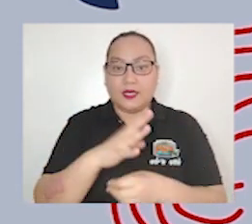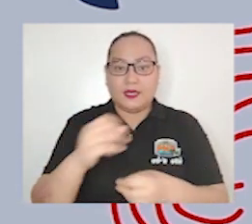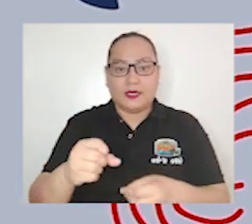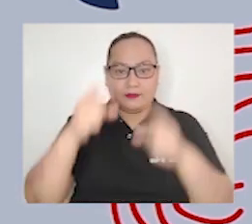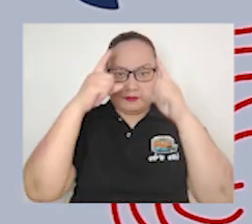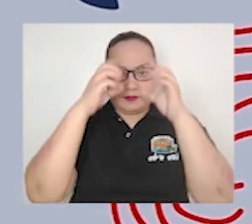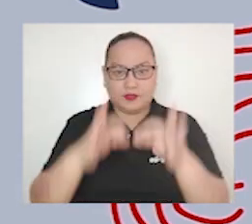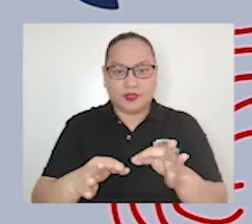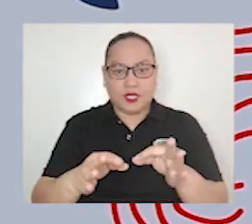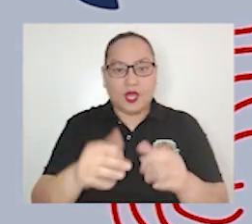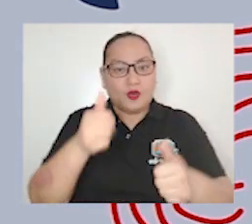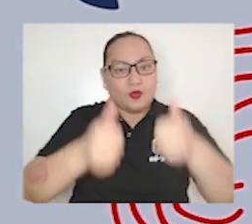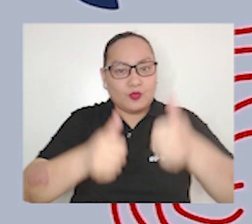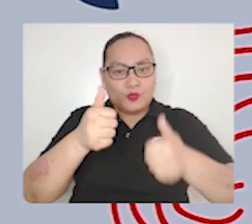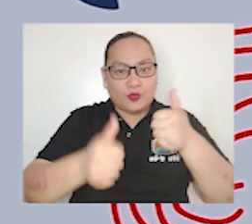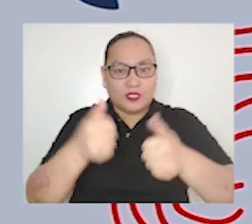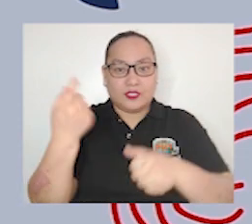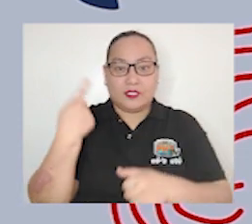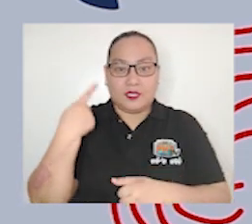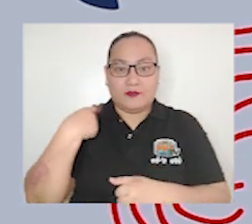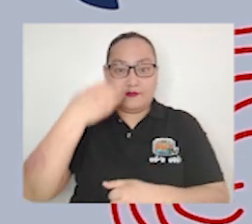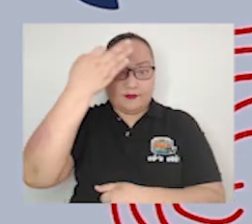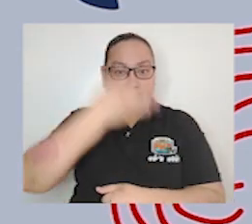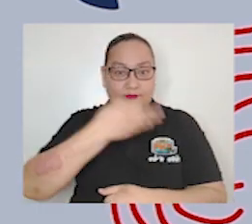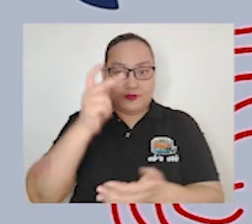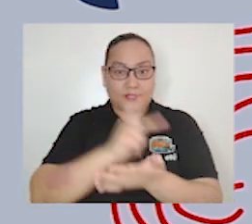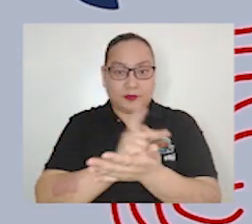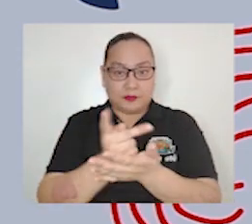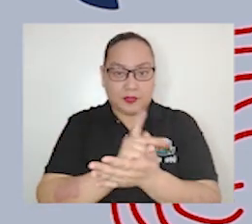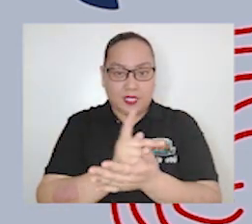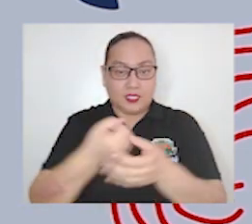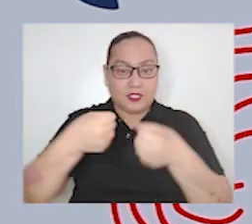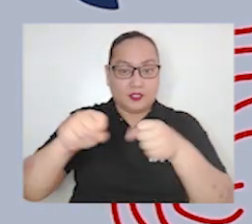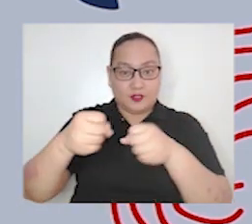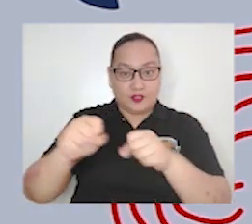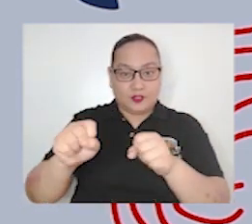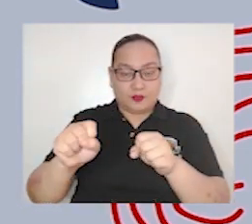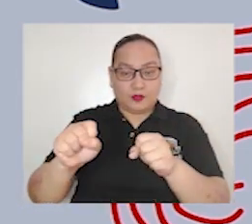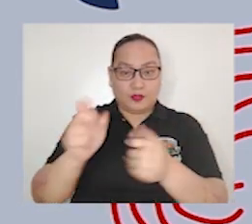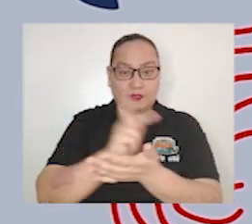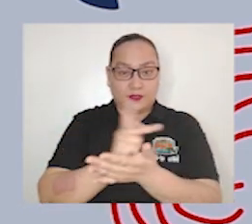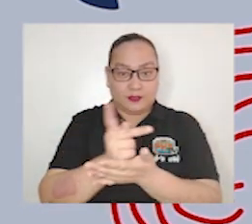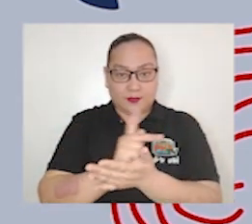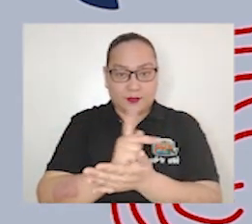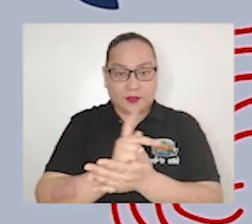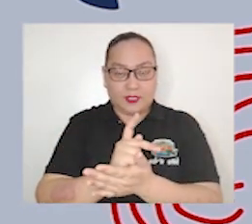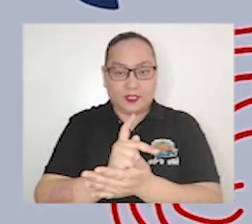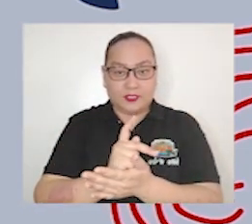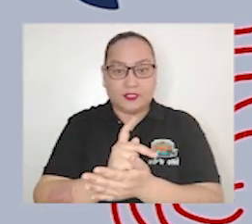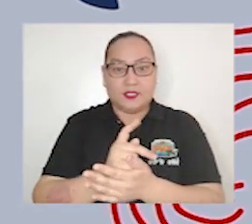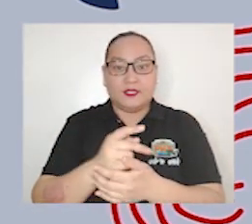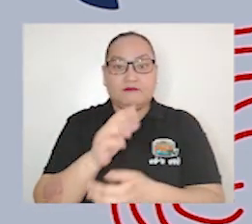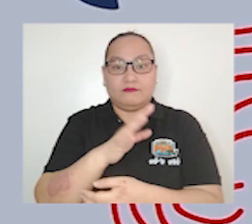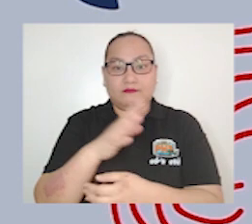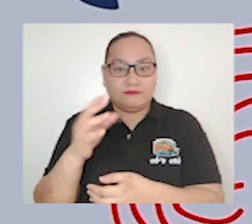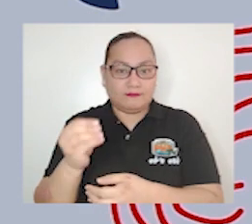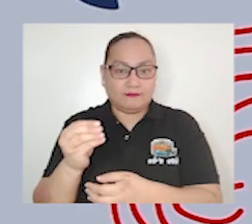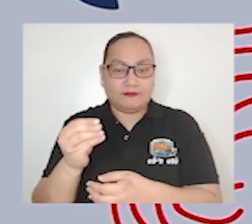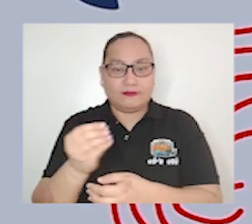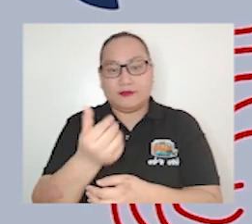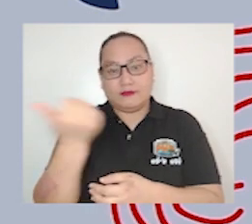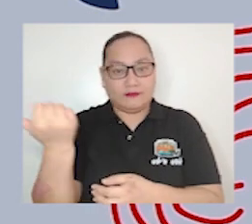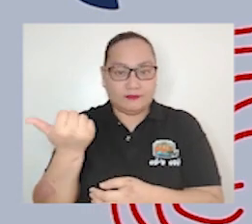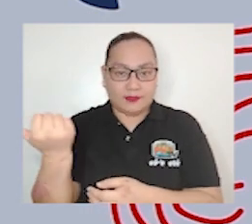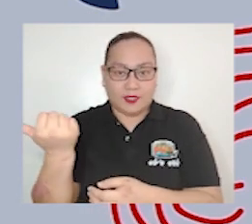are to be put in the front page in the sports section in the entertainment section and so